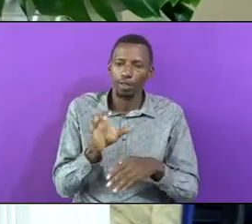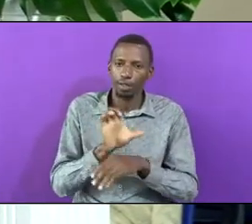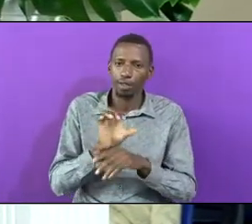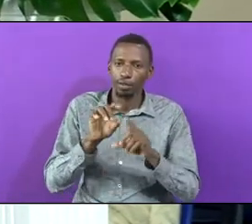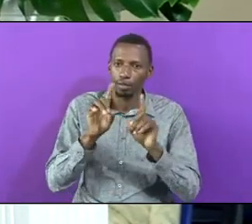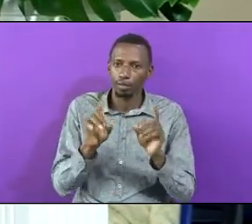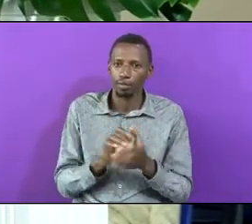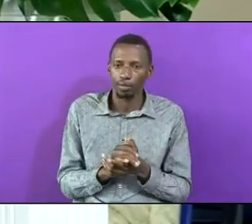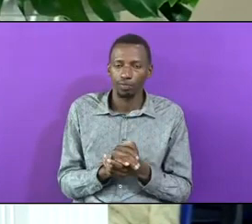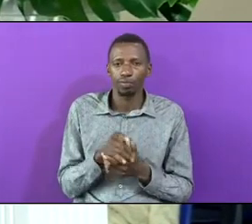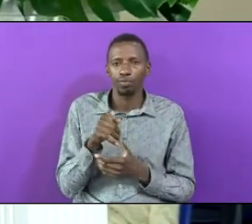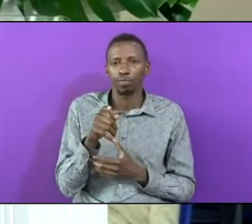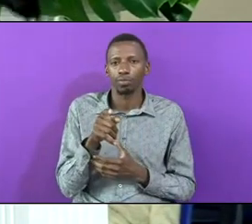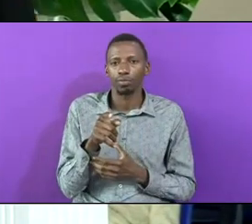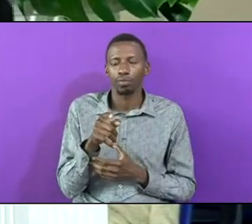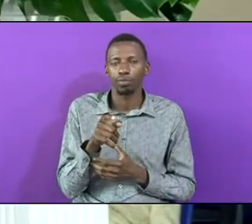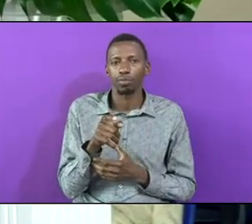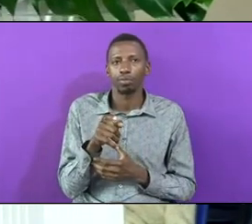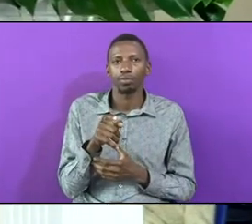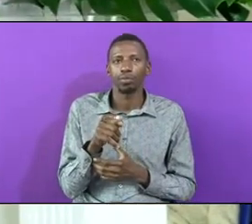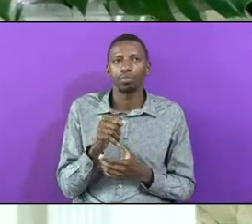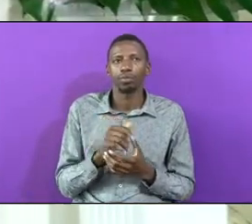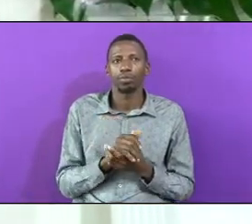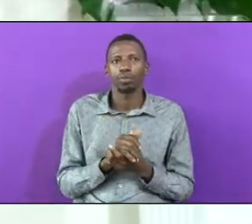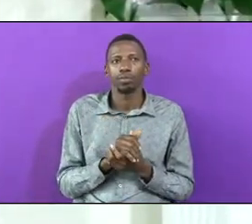Can Lie To Us But You Will Never Lie To God